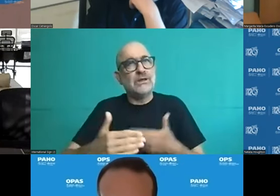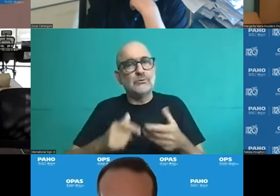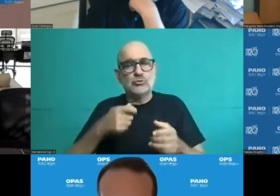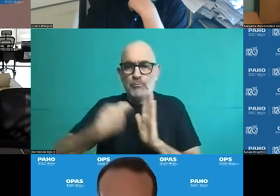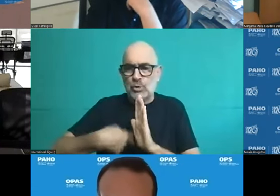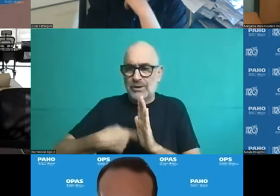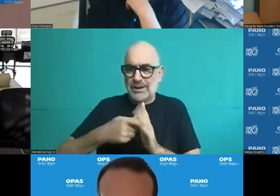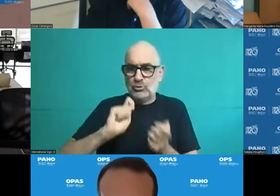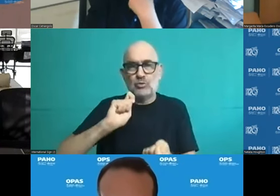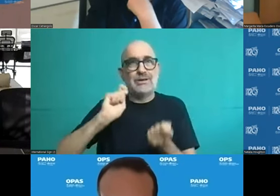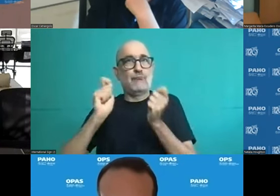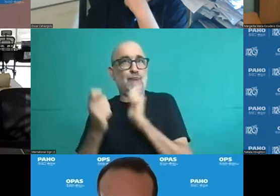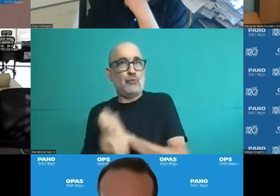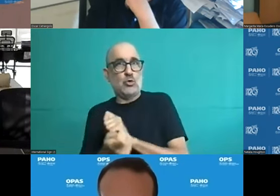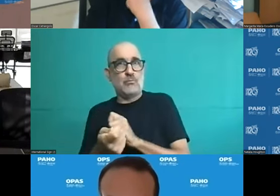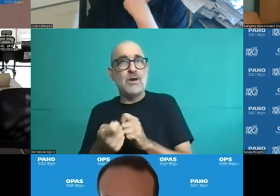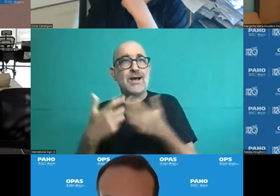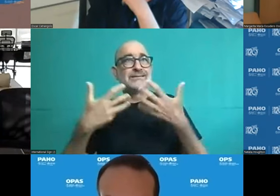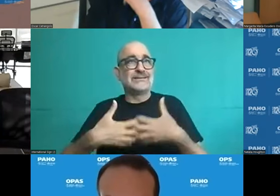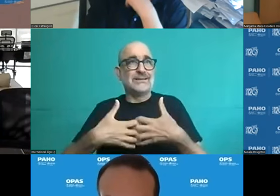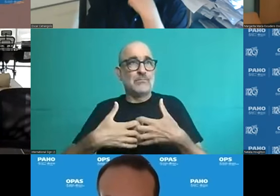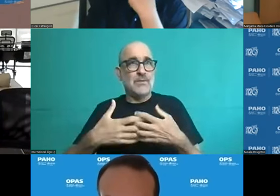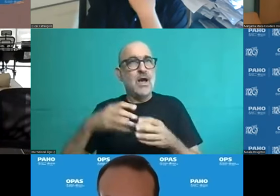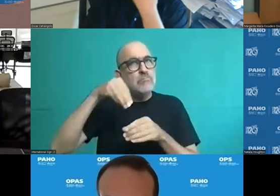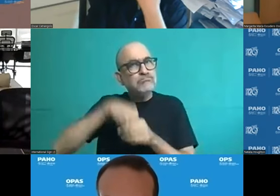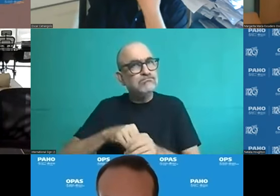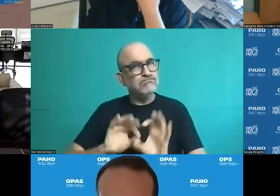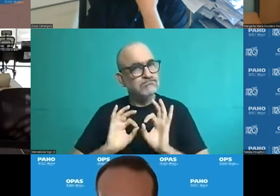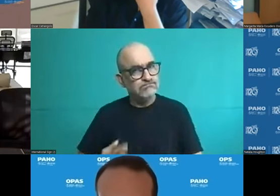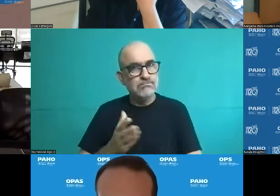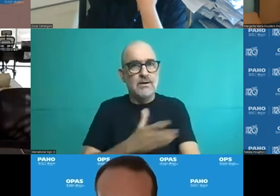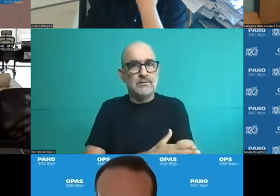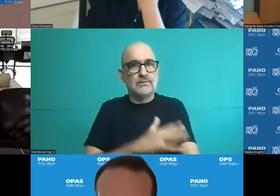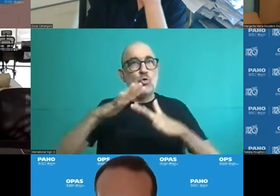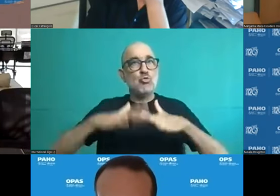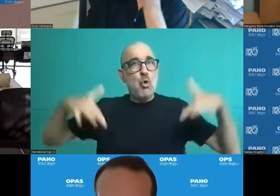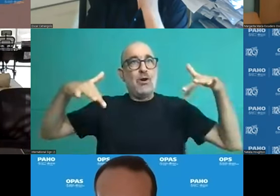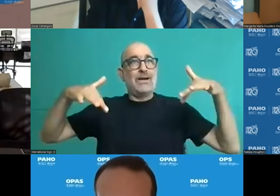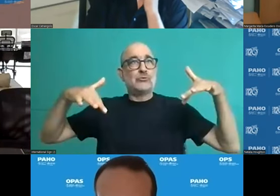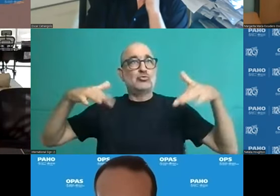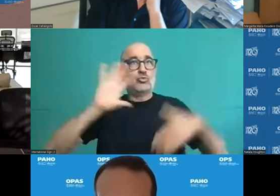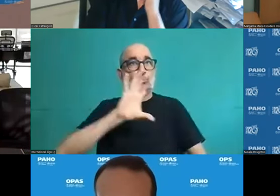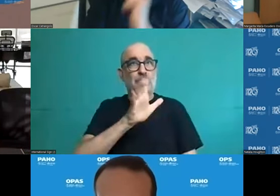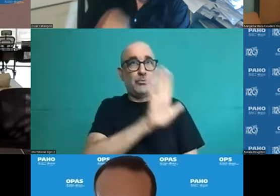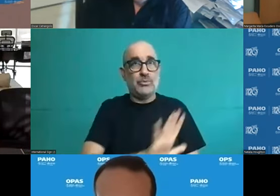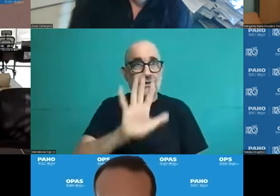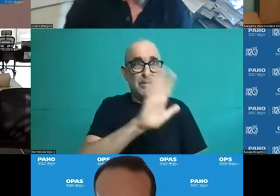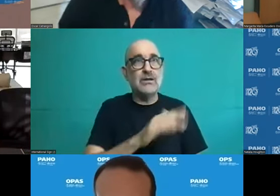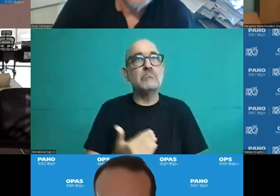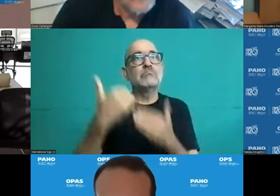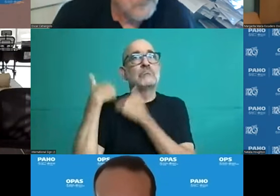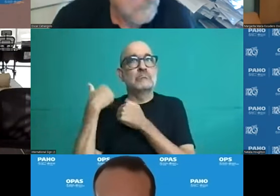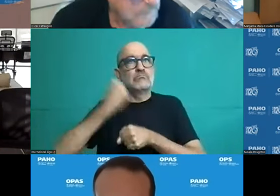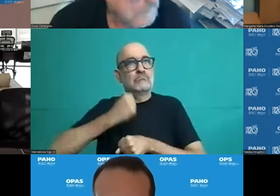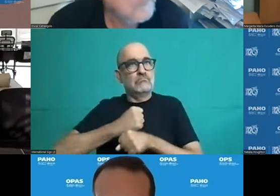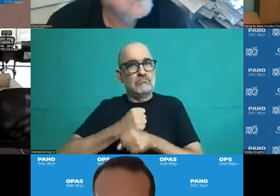sent to the Chamber of Representatives. It's going through its second round of debate,